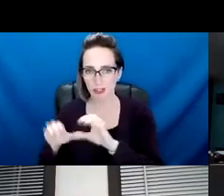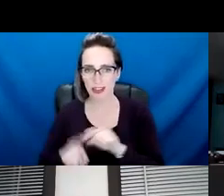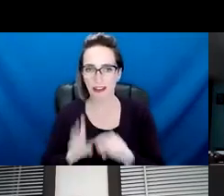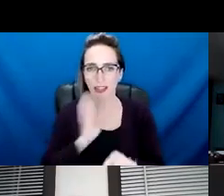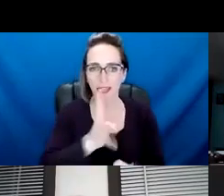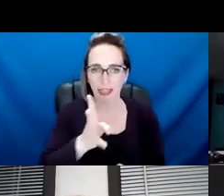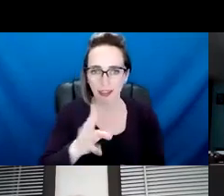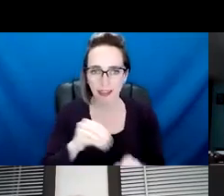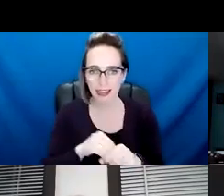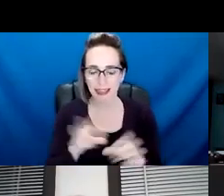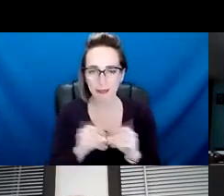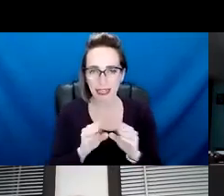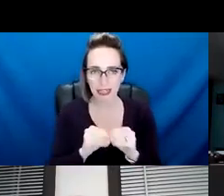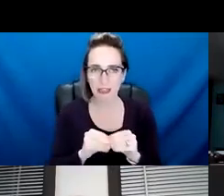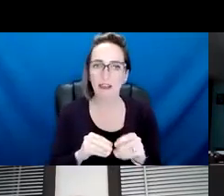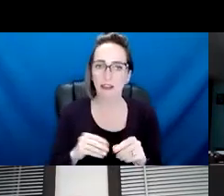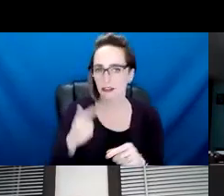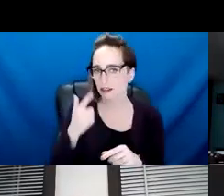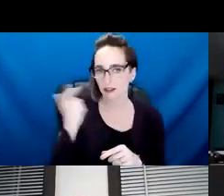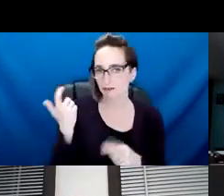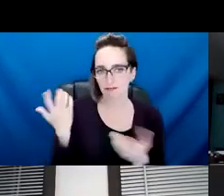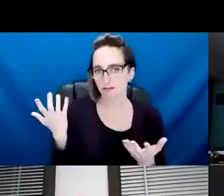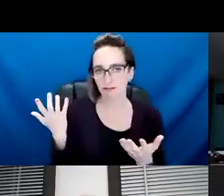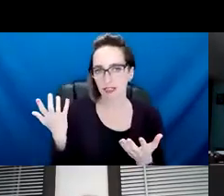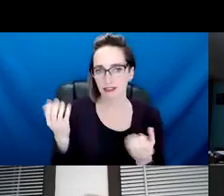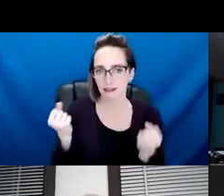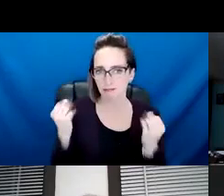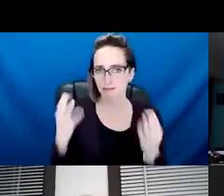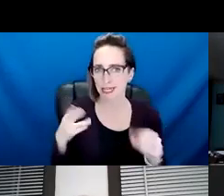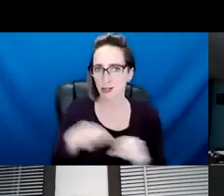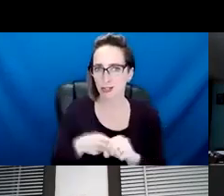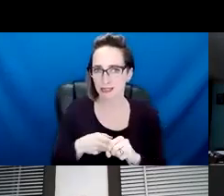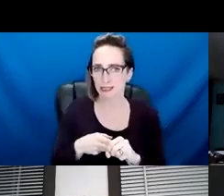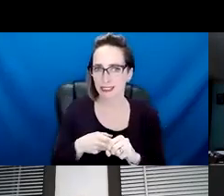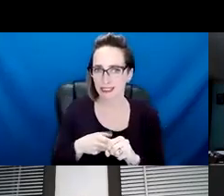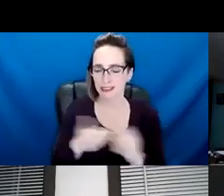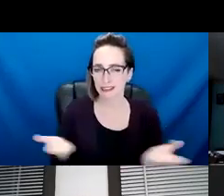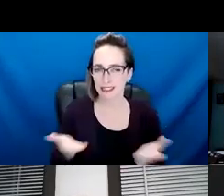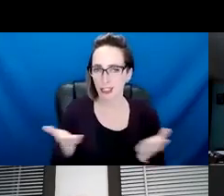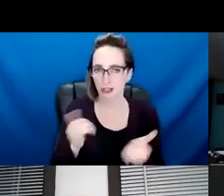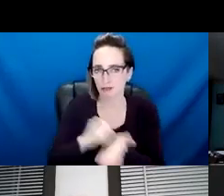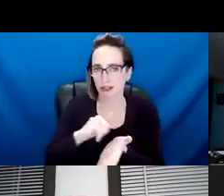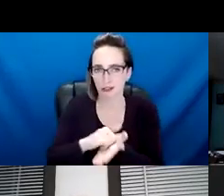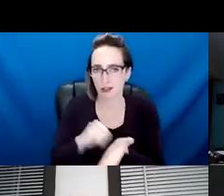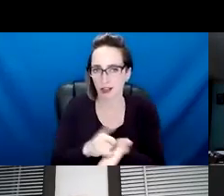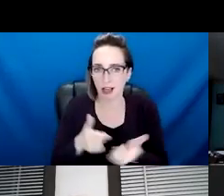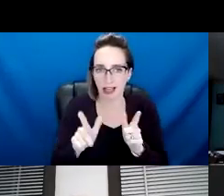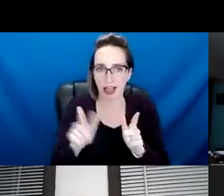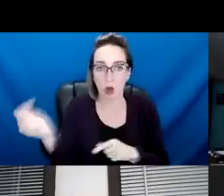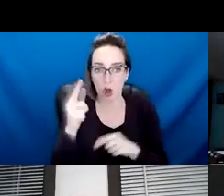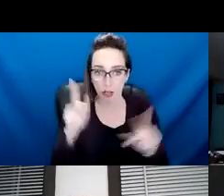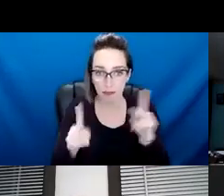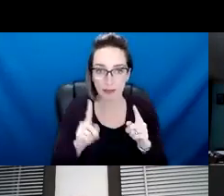meeting. Um, and that is just due to the large, um, number of participants. Um, and we wanted to